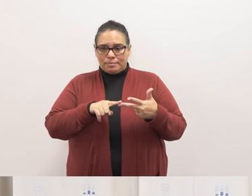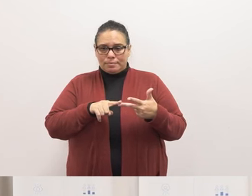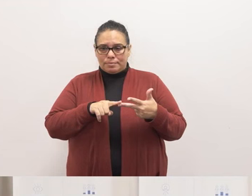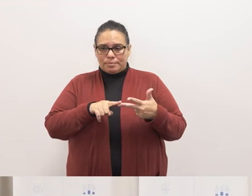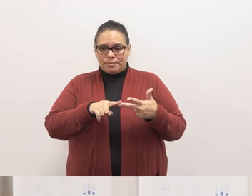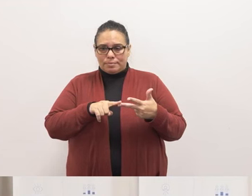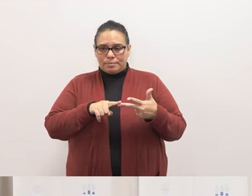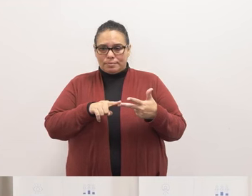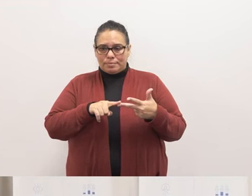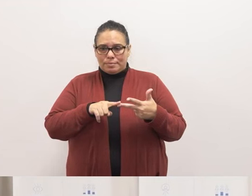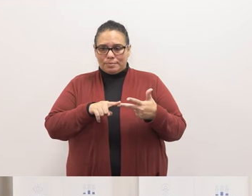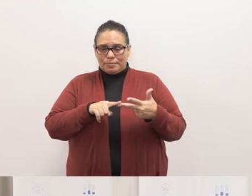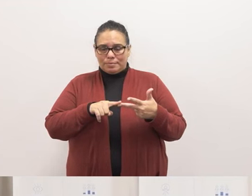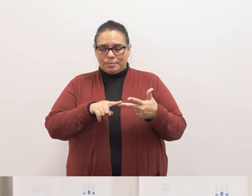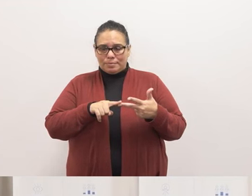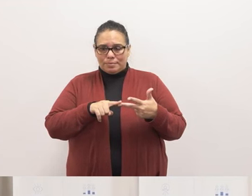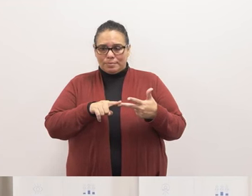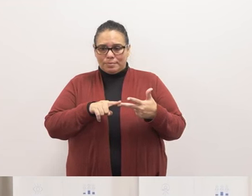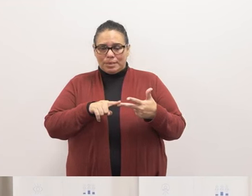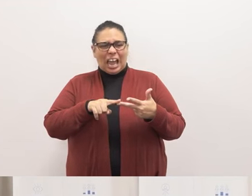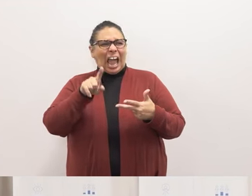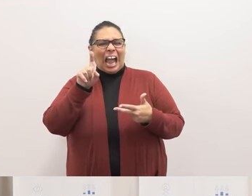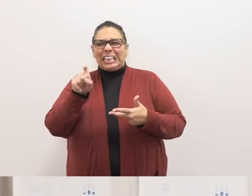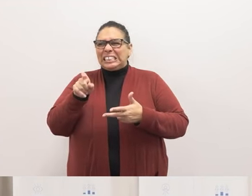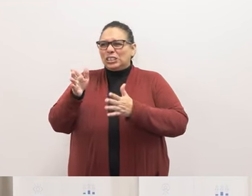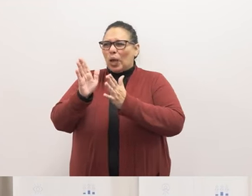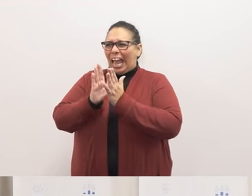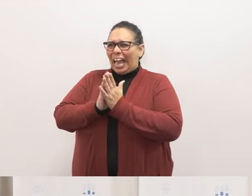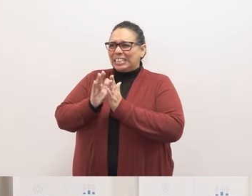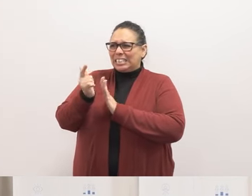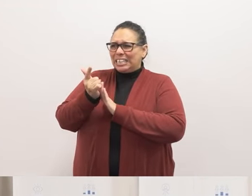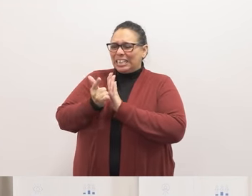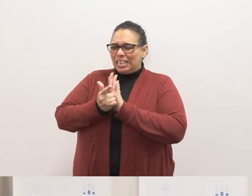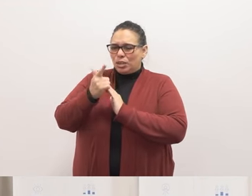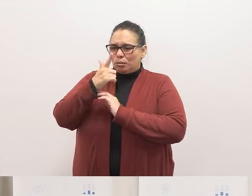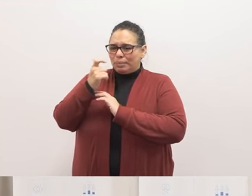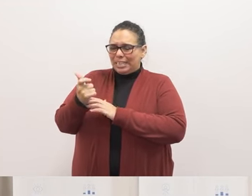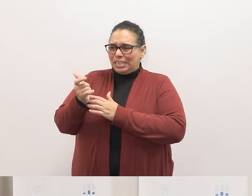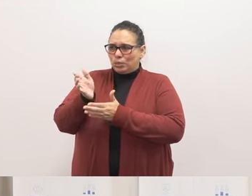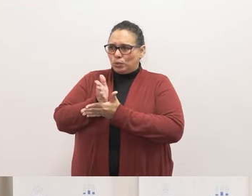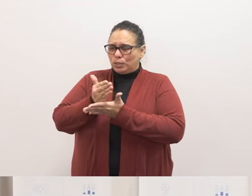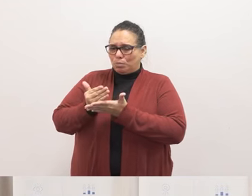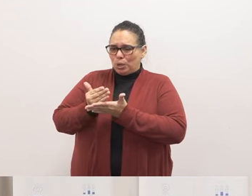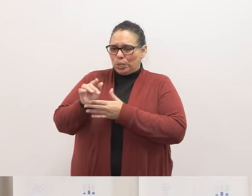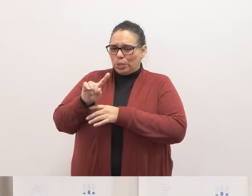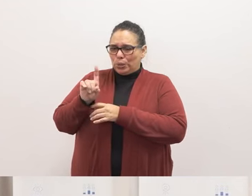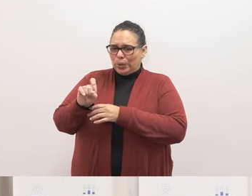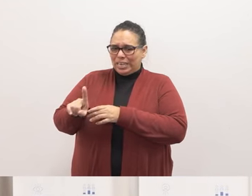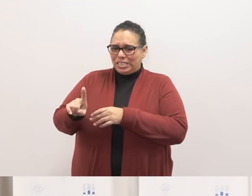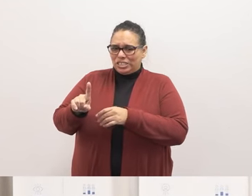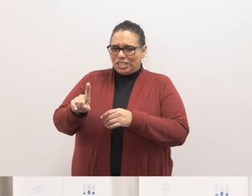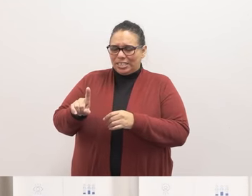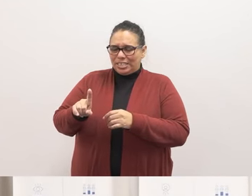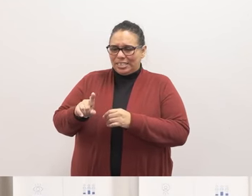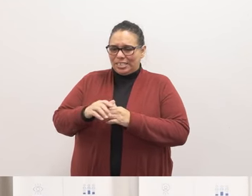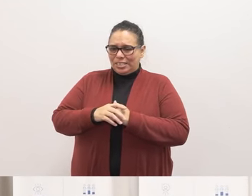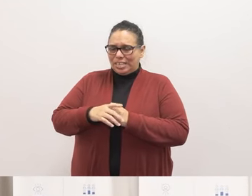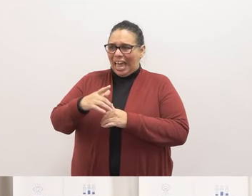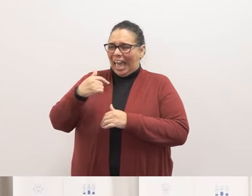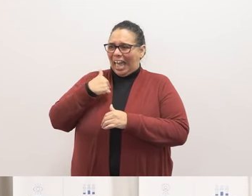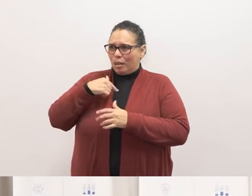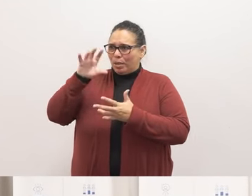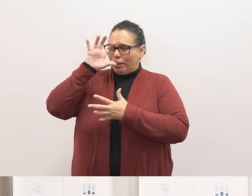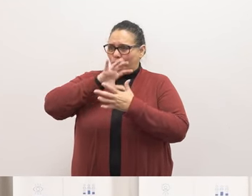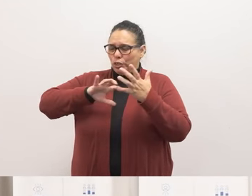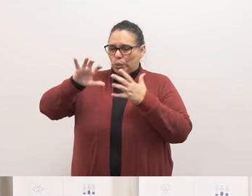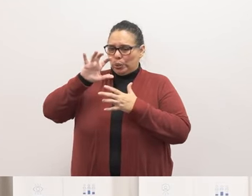okay do need to ask legal because this is this was part of the question that I had so I think I'm just confused because